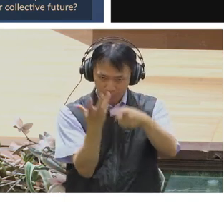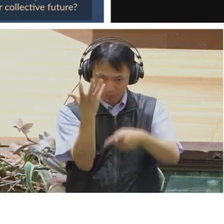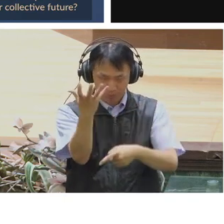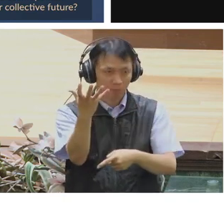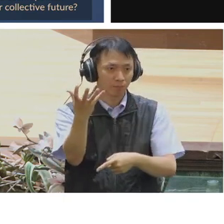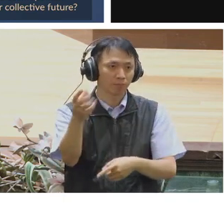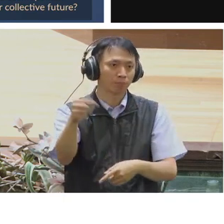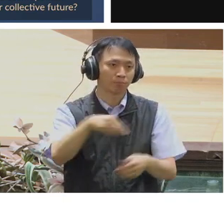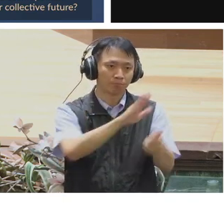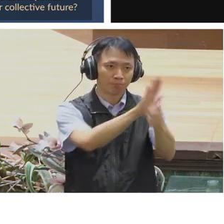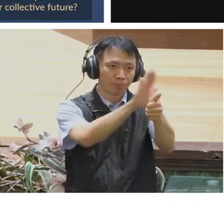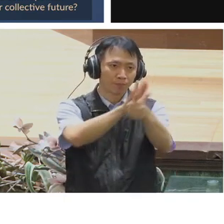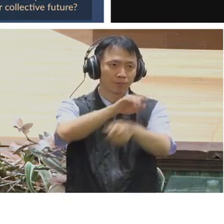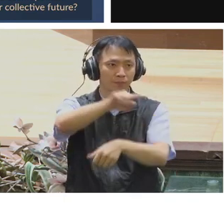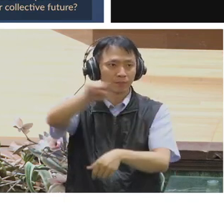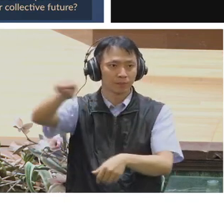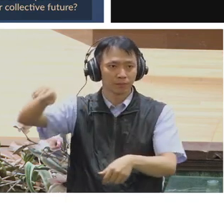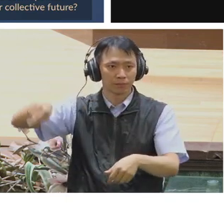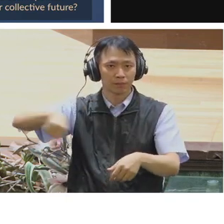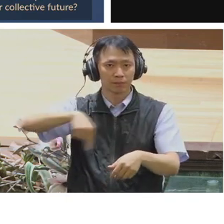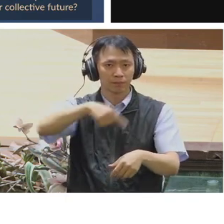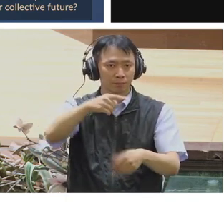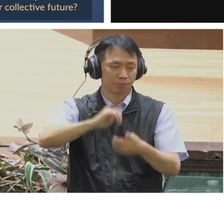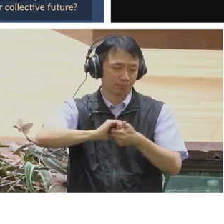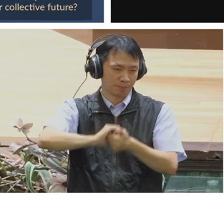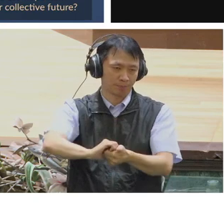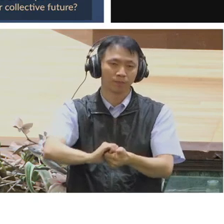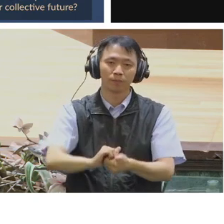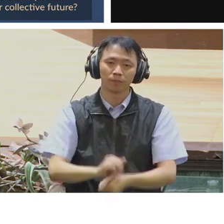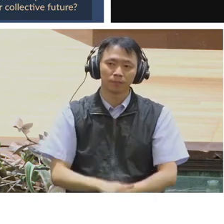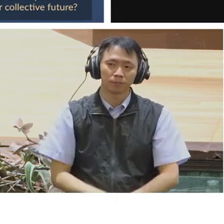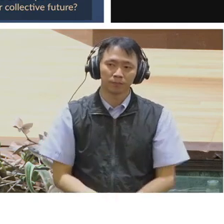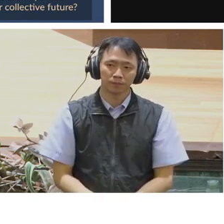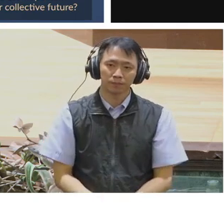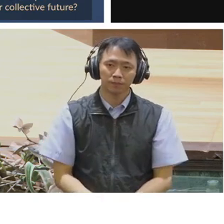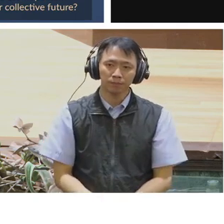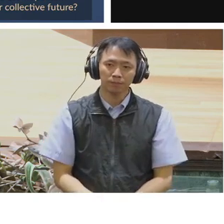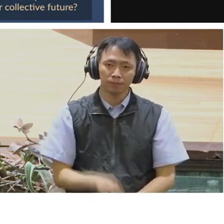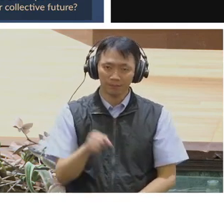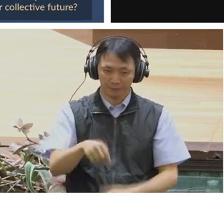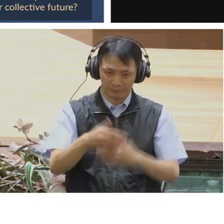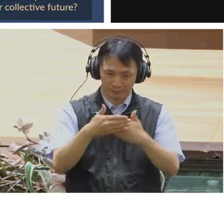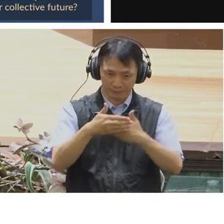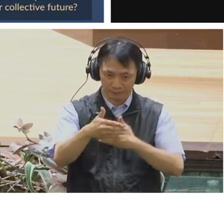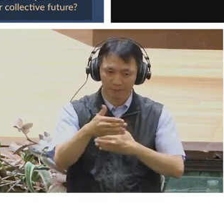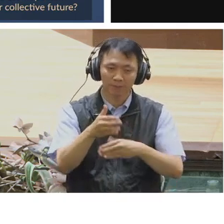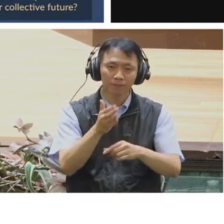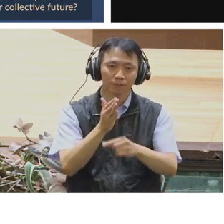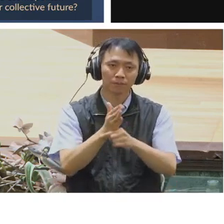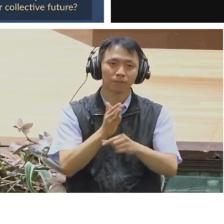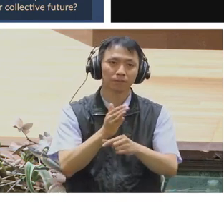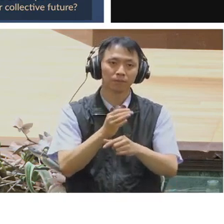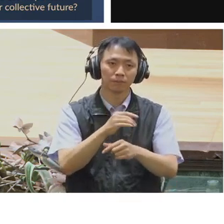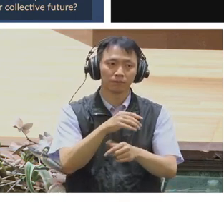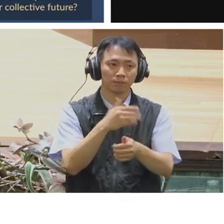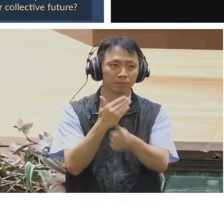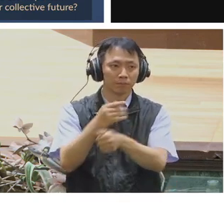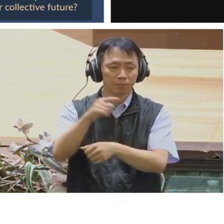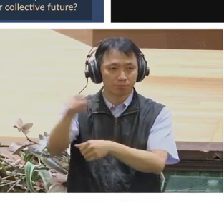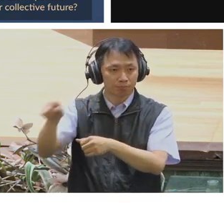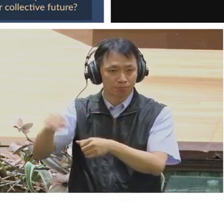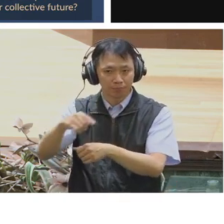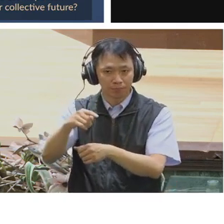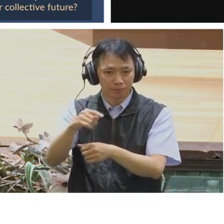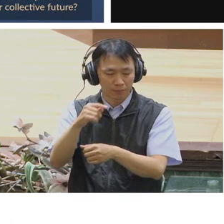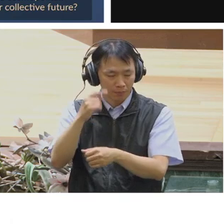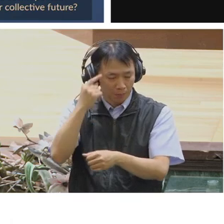counting their voices as a part of the process. This is in part making their voices more meaningful and bringing them in to the